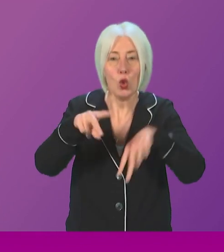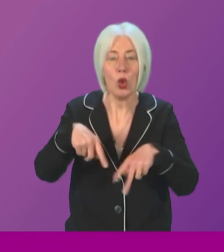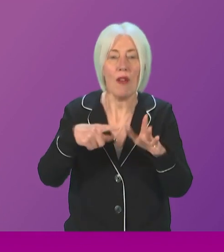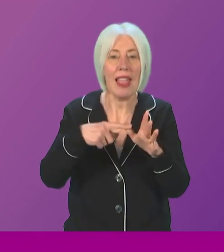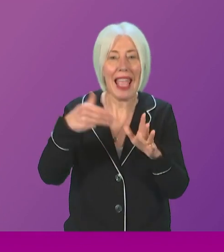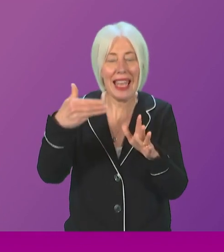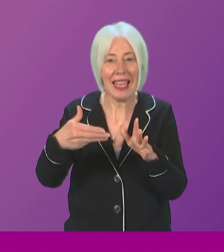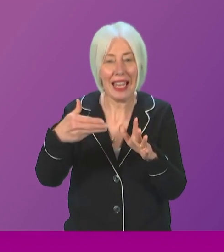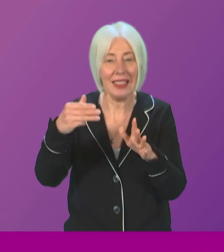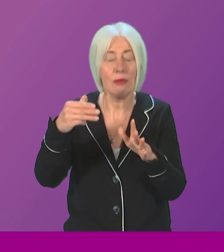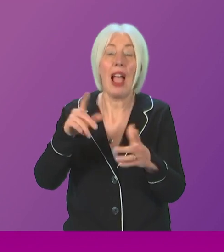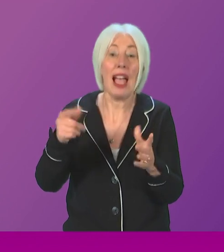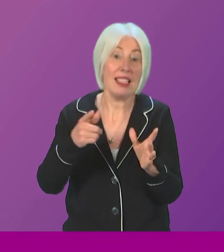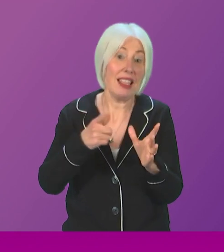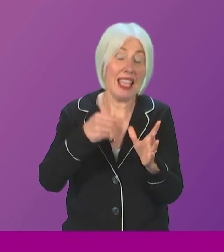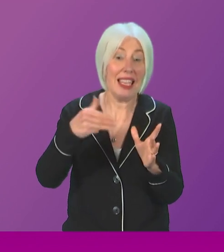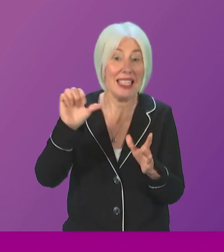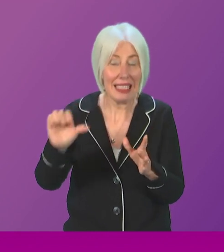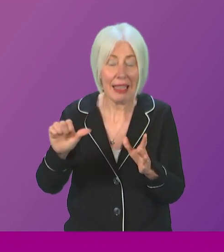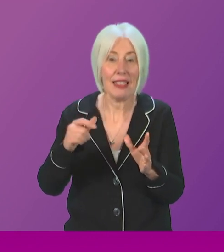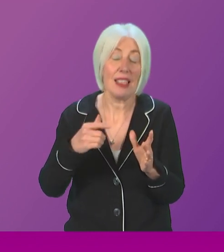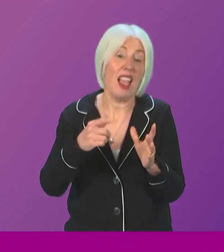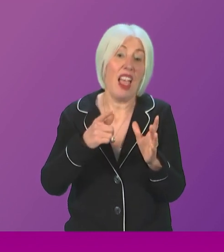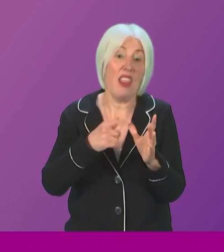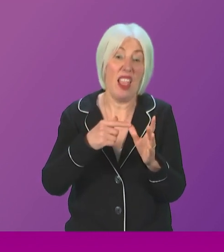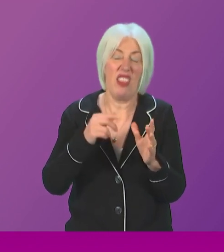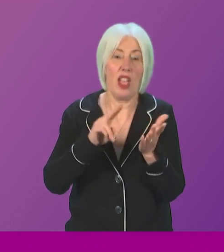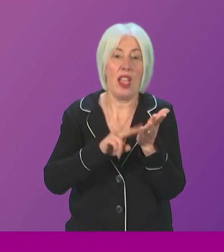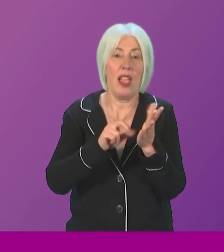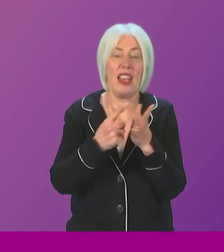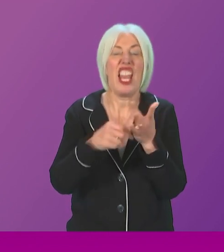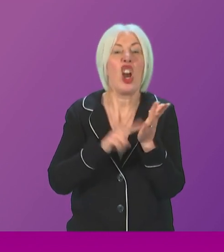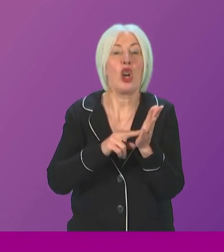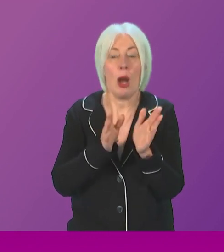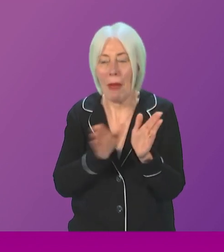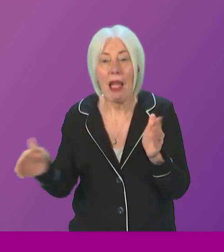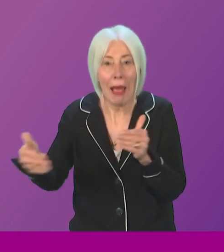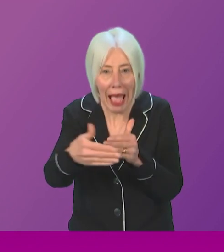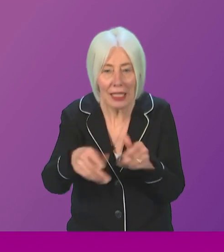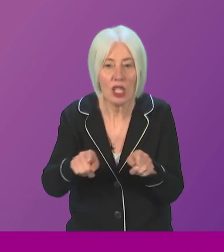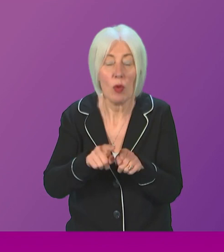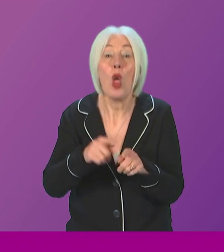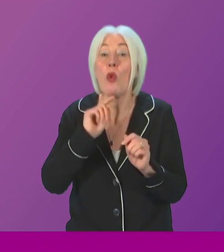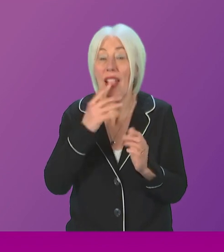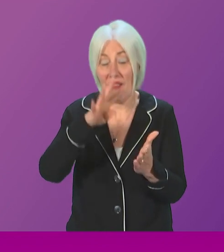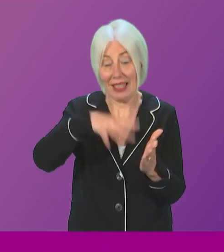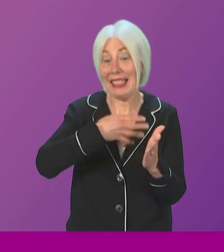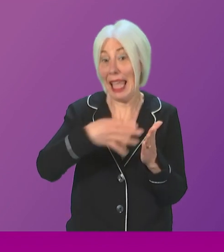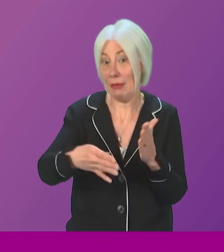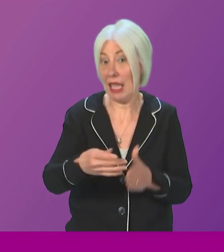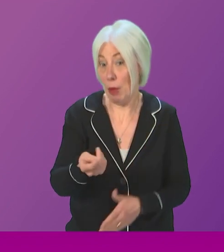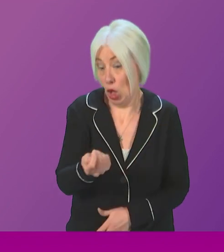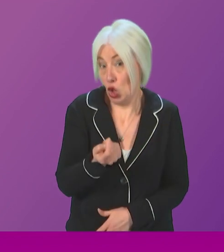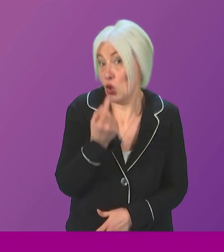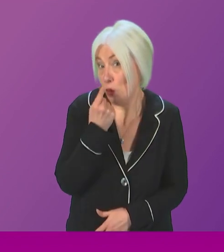A96 Inverness to Nairn and Nairn bypass. And I've said already to my good friend Fergus Shewing that we'll bring forward a timetable on that as soon as we